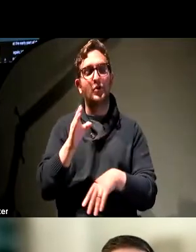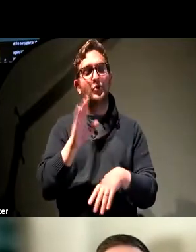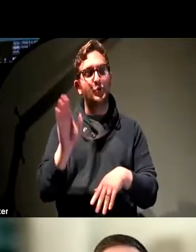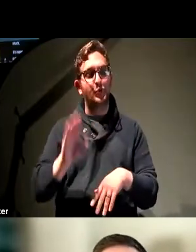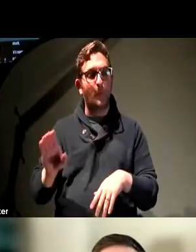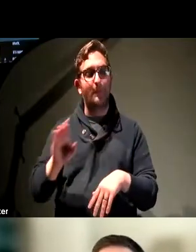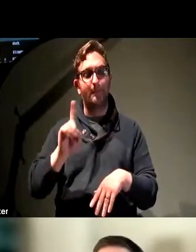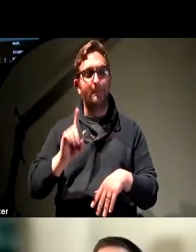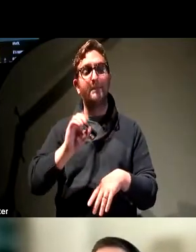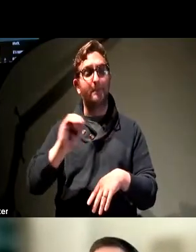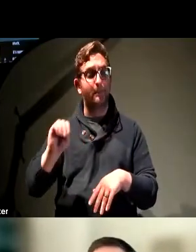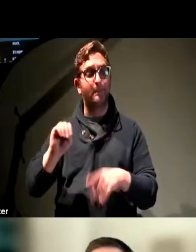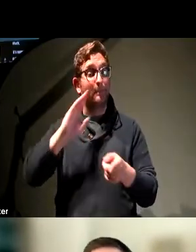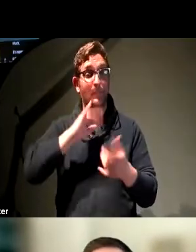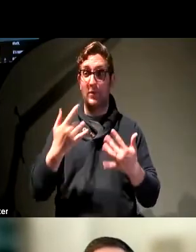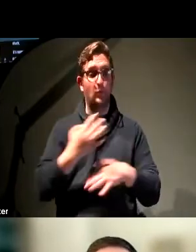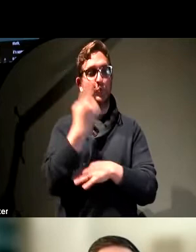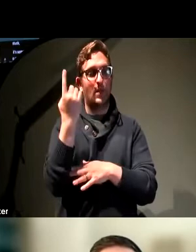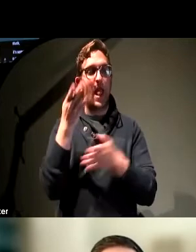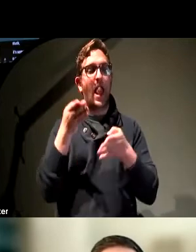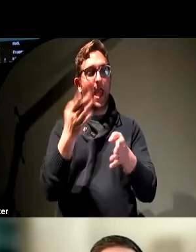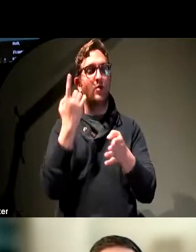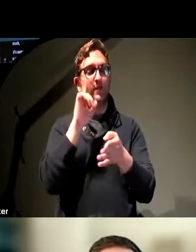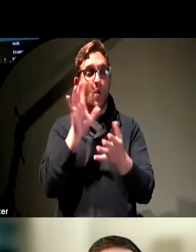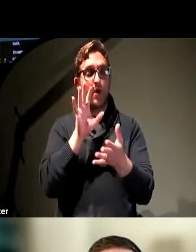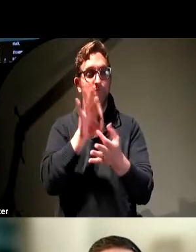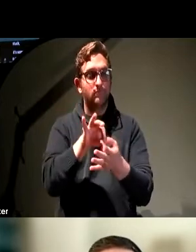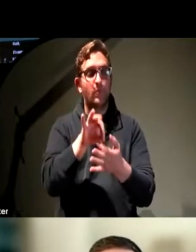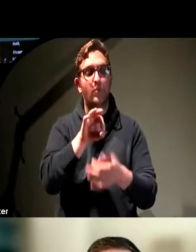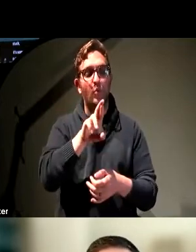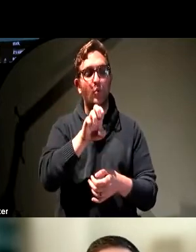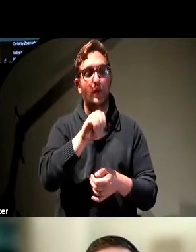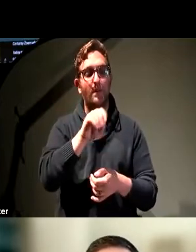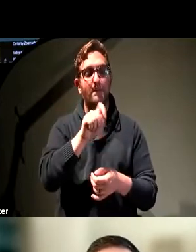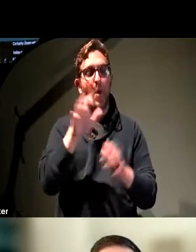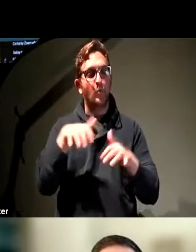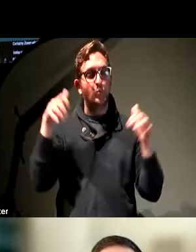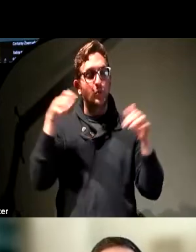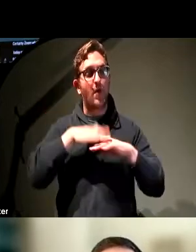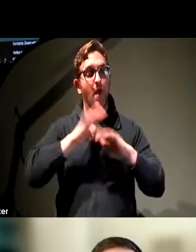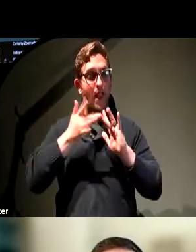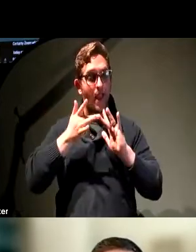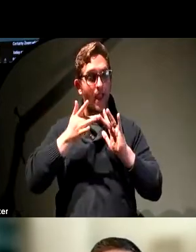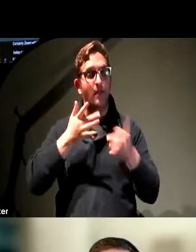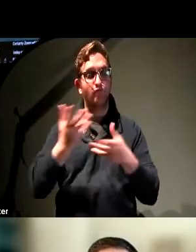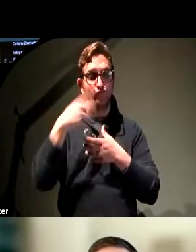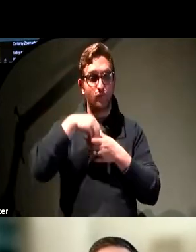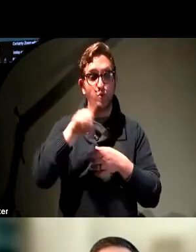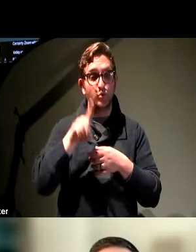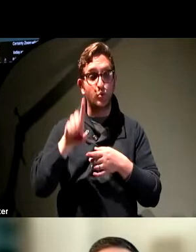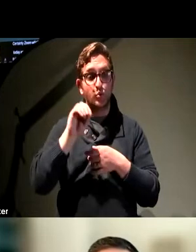you all today and allows for remote participation as well with some of the audience participating on Zoom. Zoom is